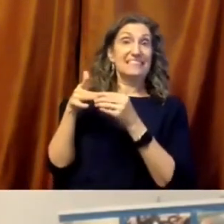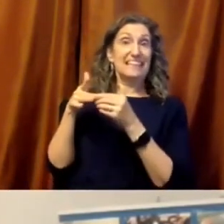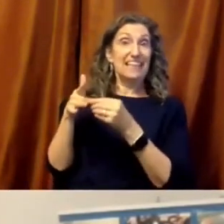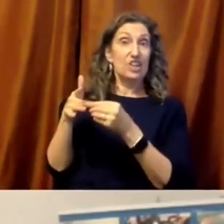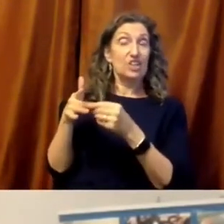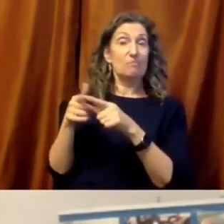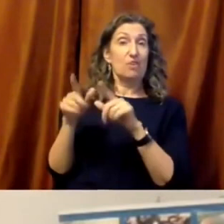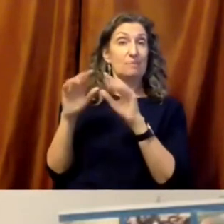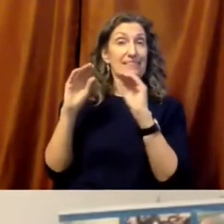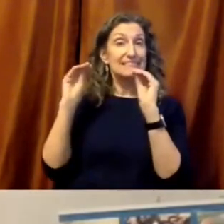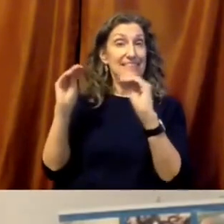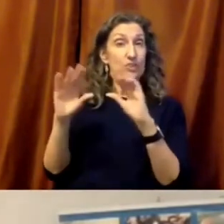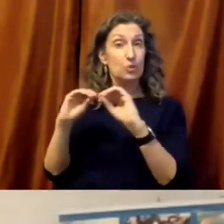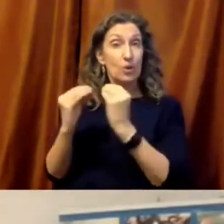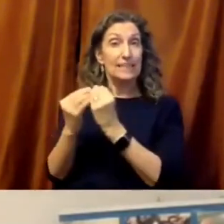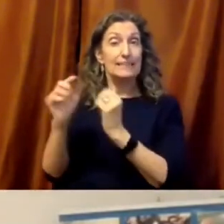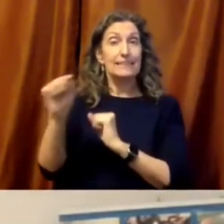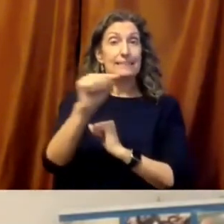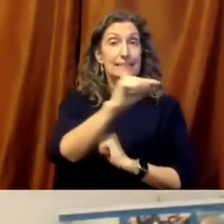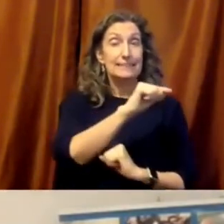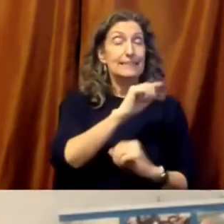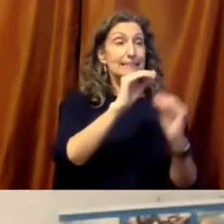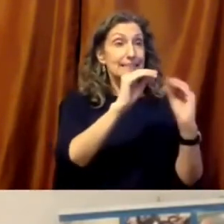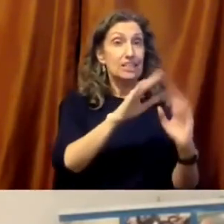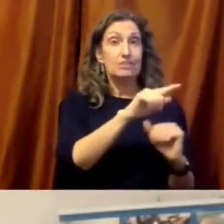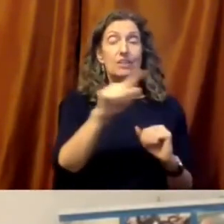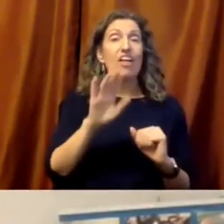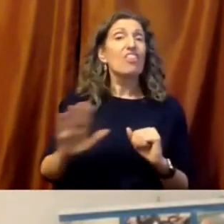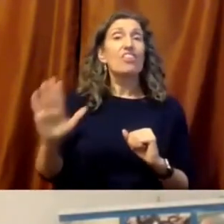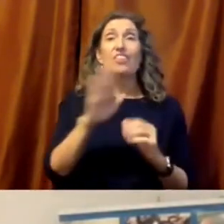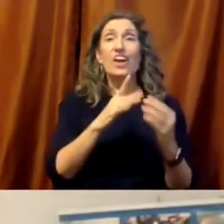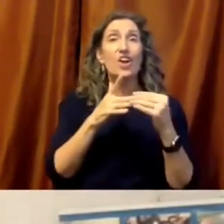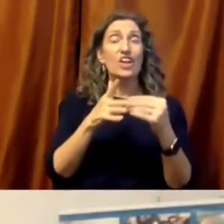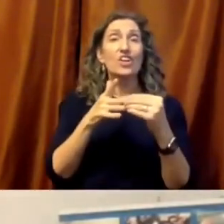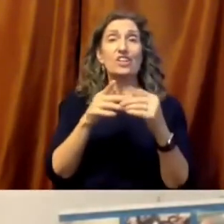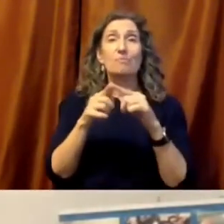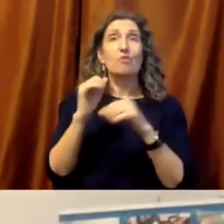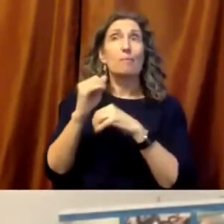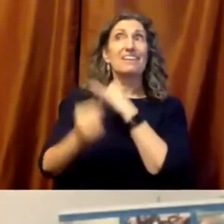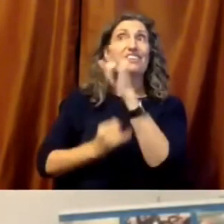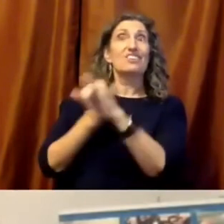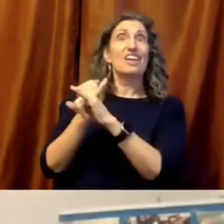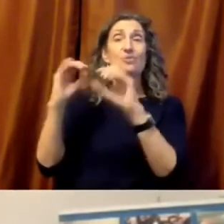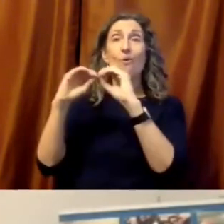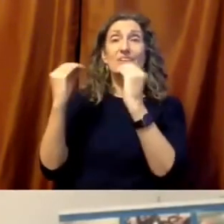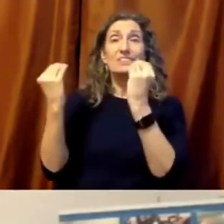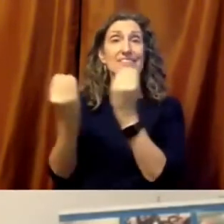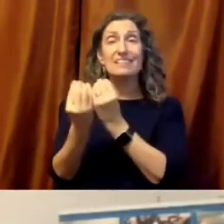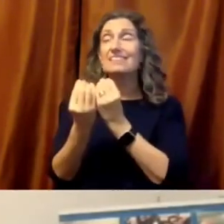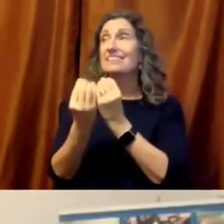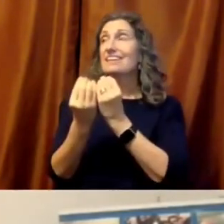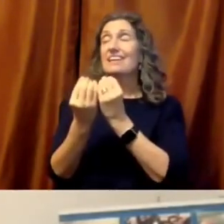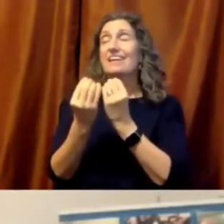leadership from the teachers organizations and from teachers themselves, the leadership from your